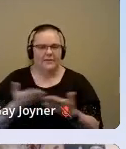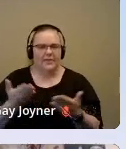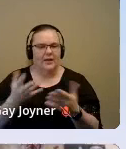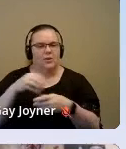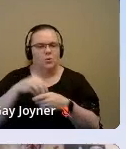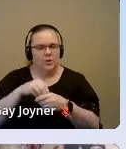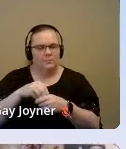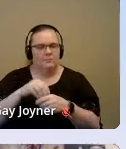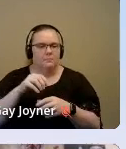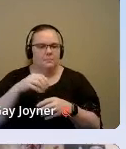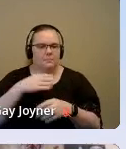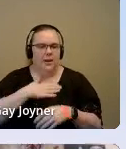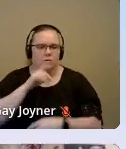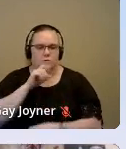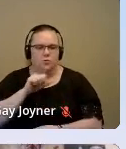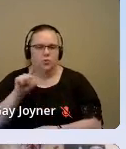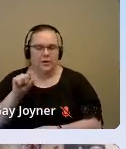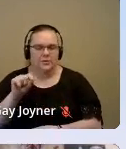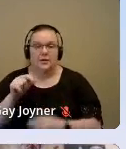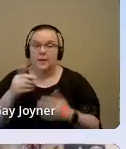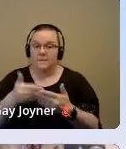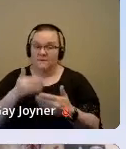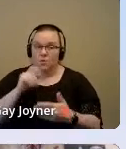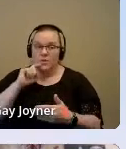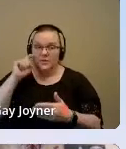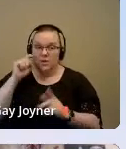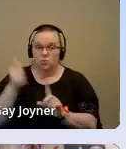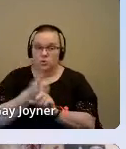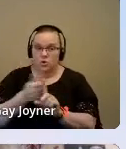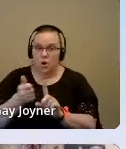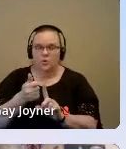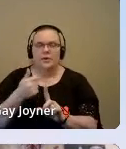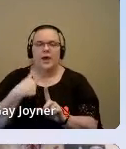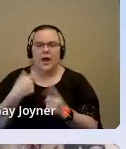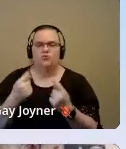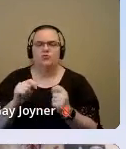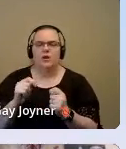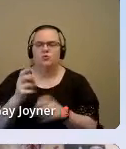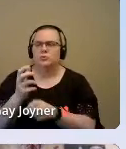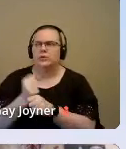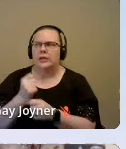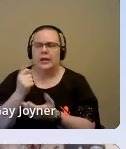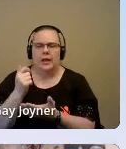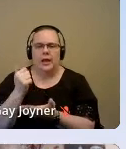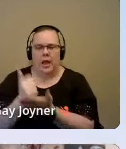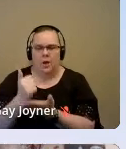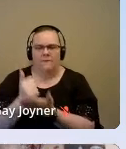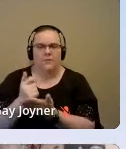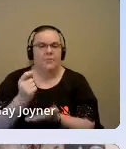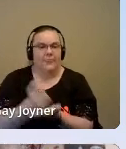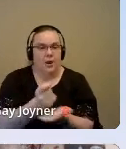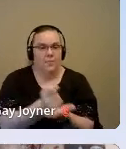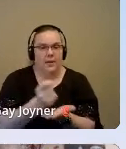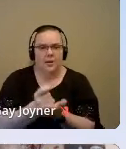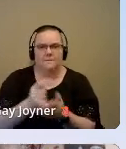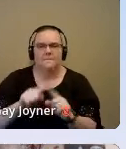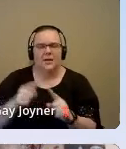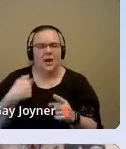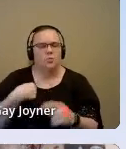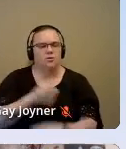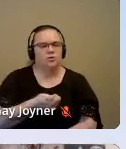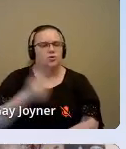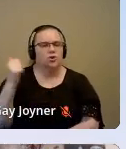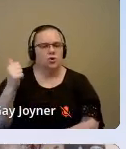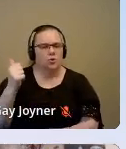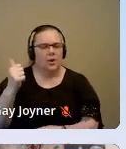group is that before the sexual assault, I tried to get help from therapists. And I was turned away because I brought up the word